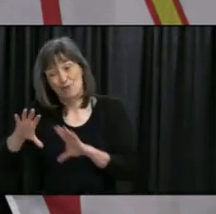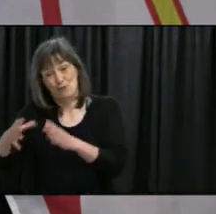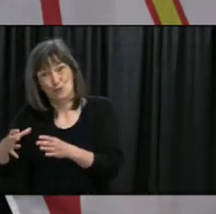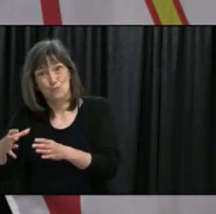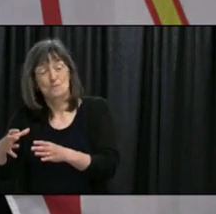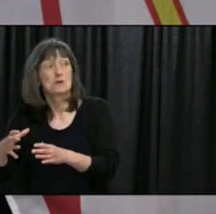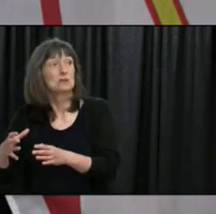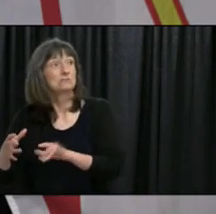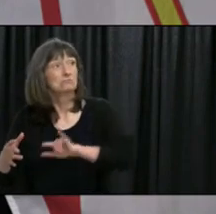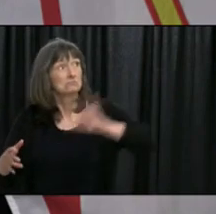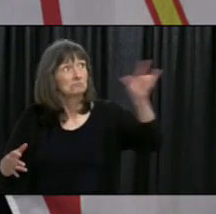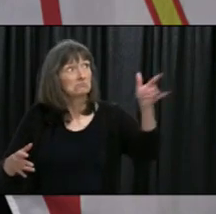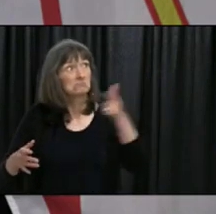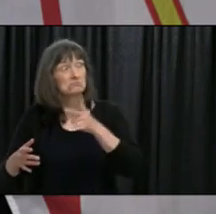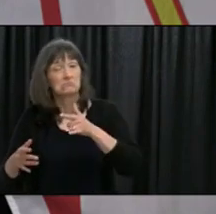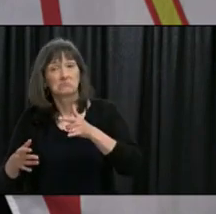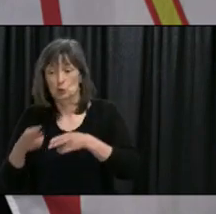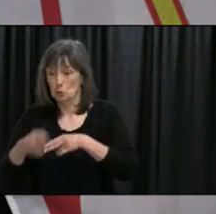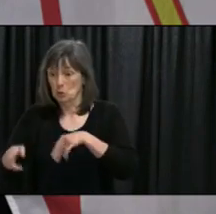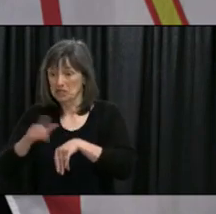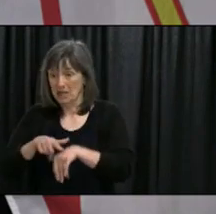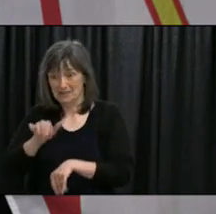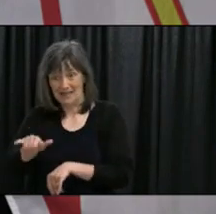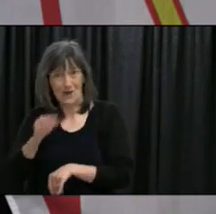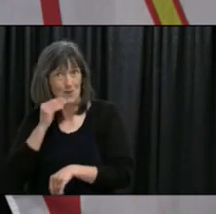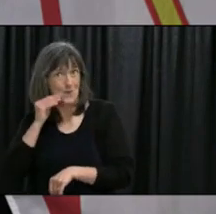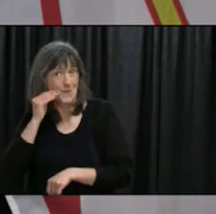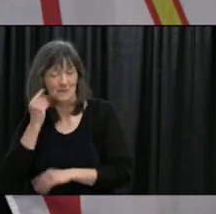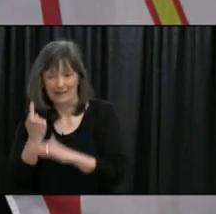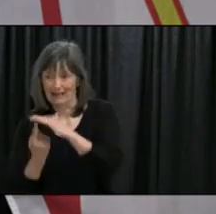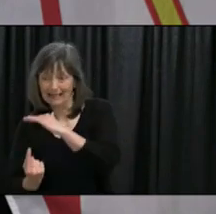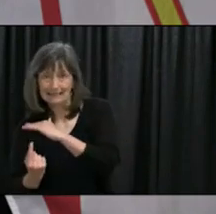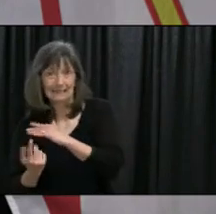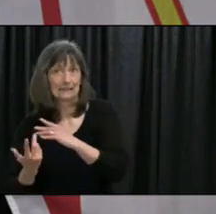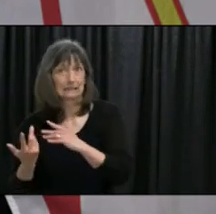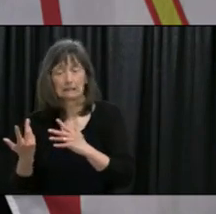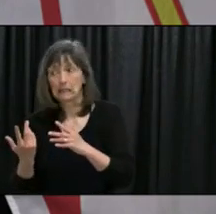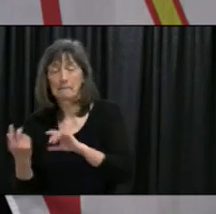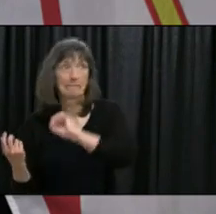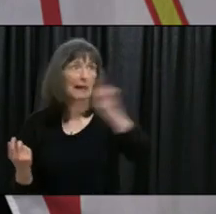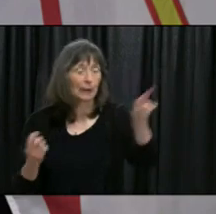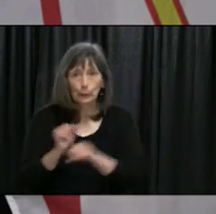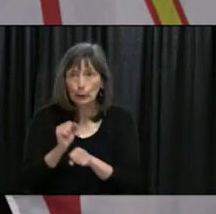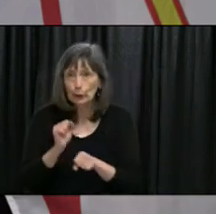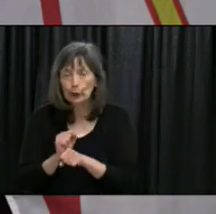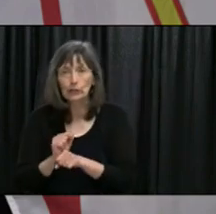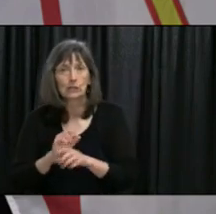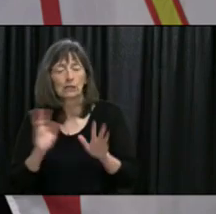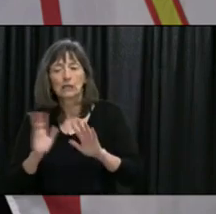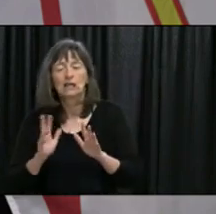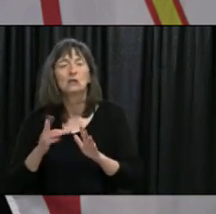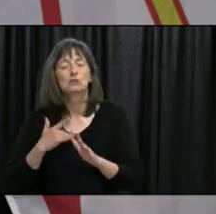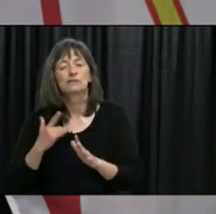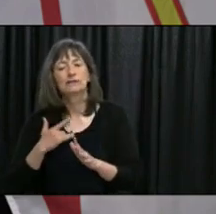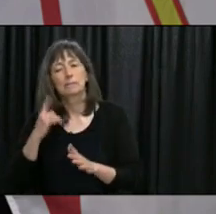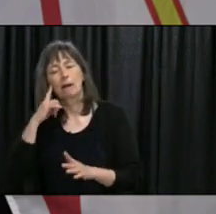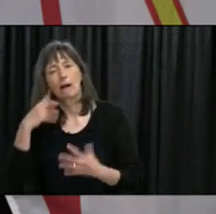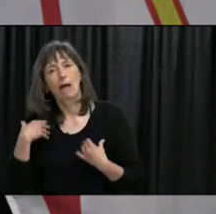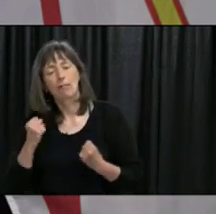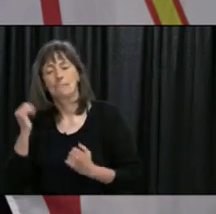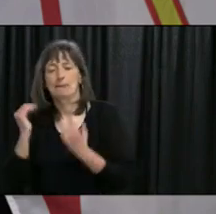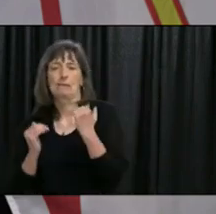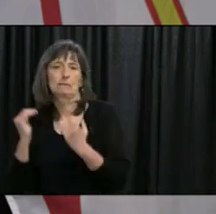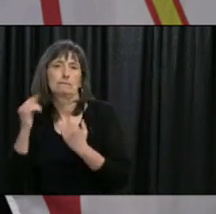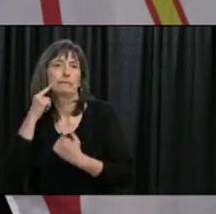we were we were striking a balance between the individual health and mental health